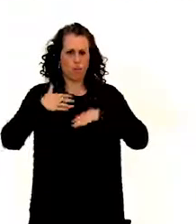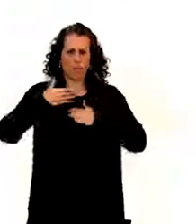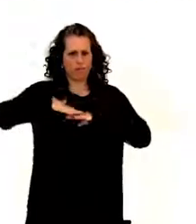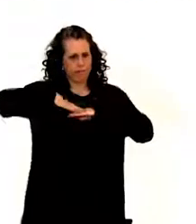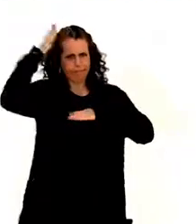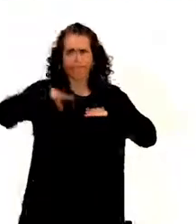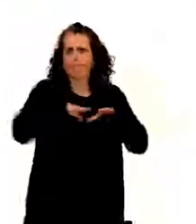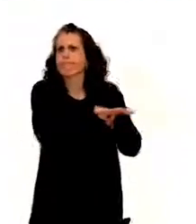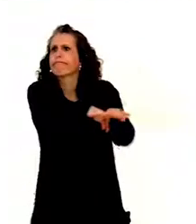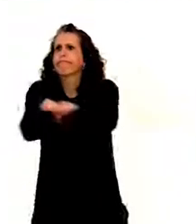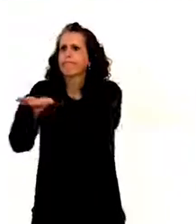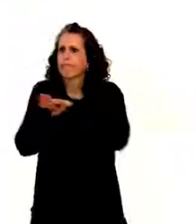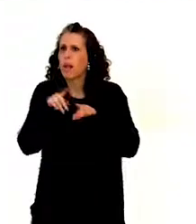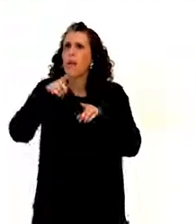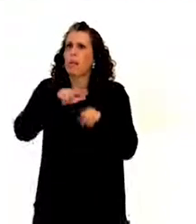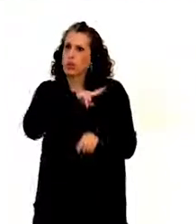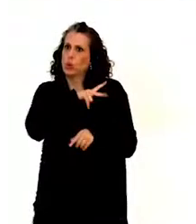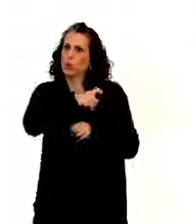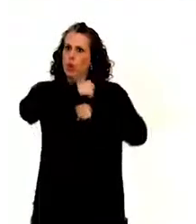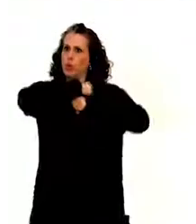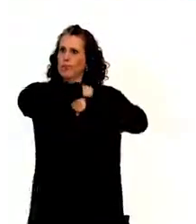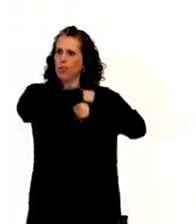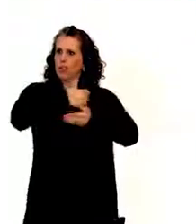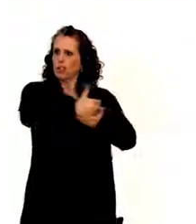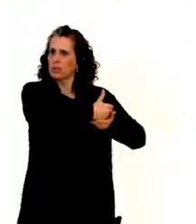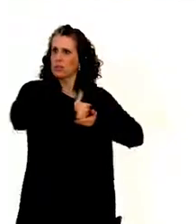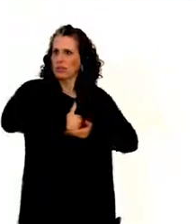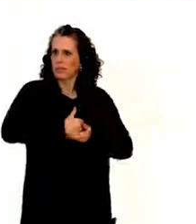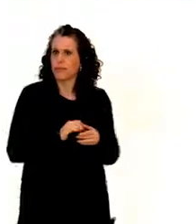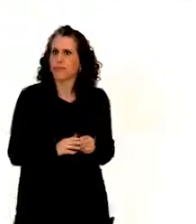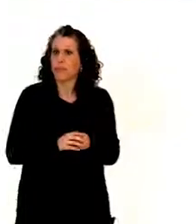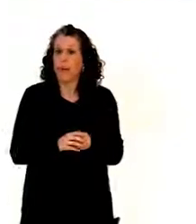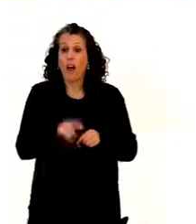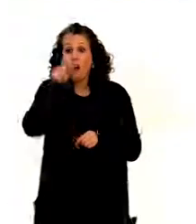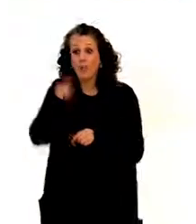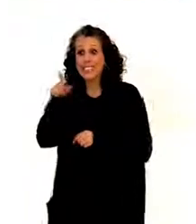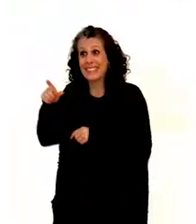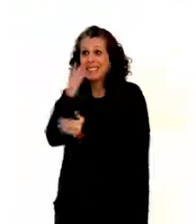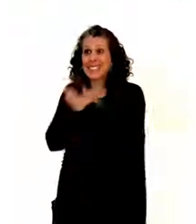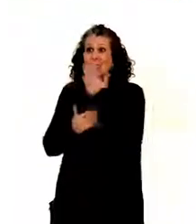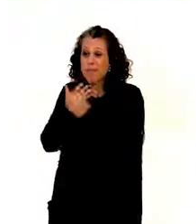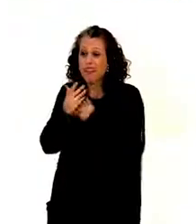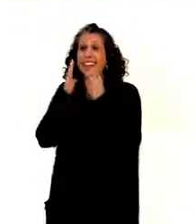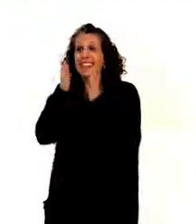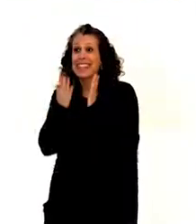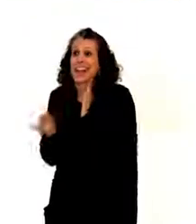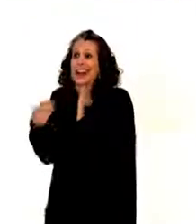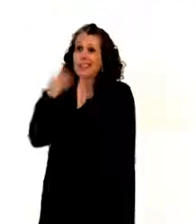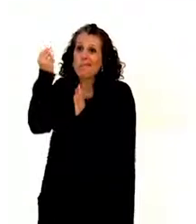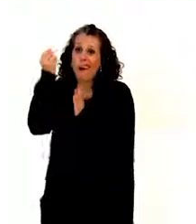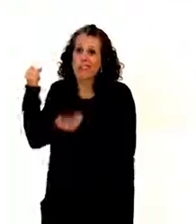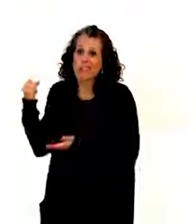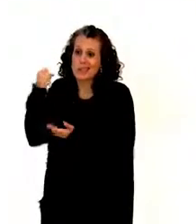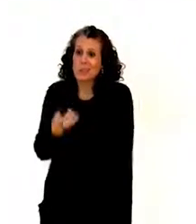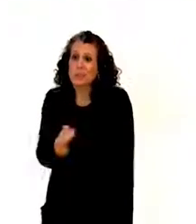protection. Very often, the additional costs of disability, unfortunately, are not met. And in cases